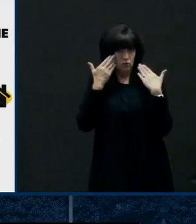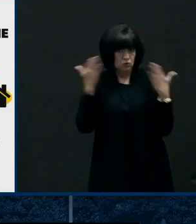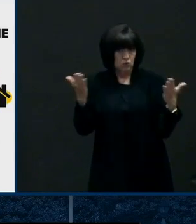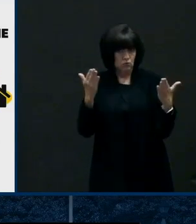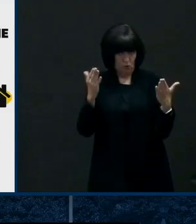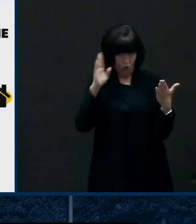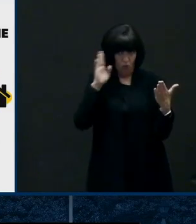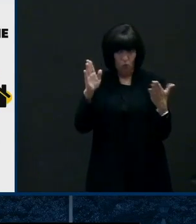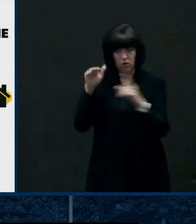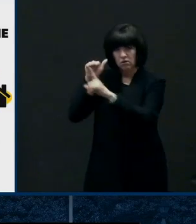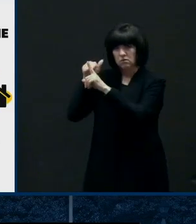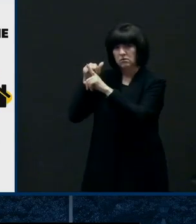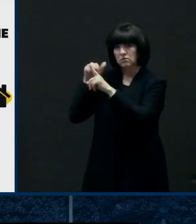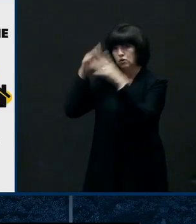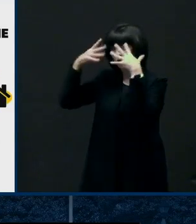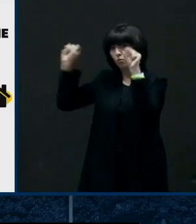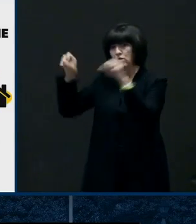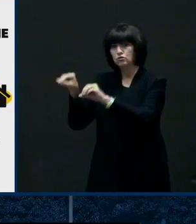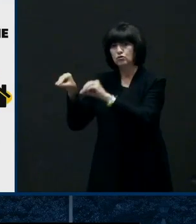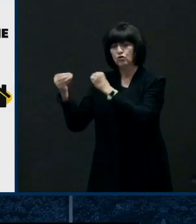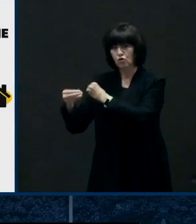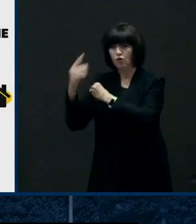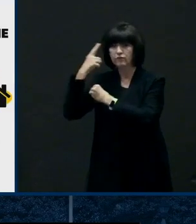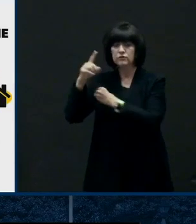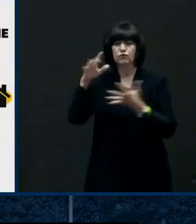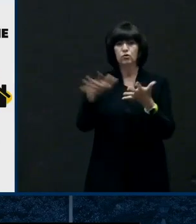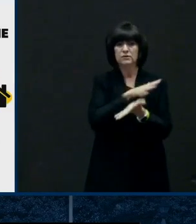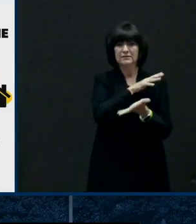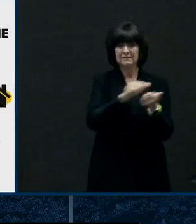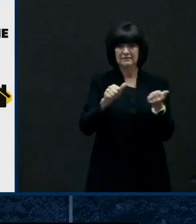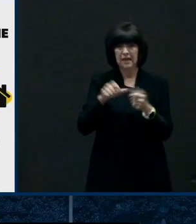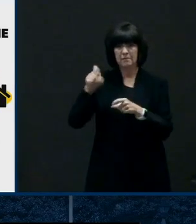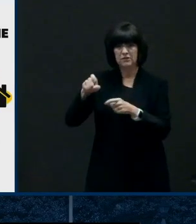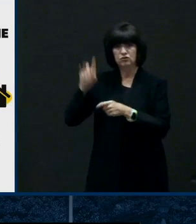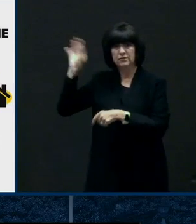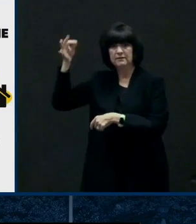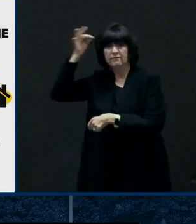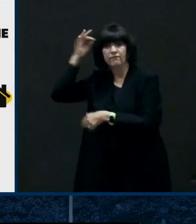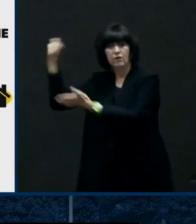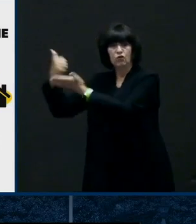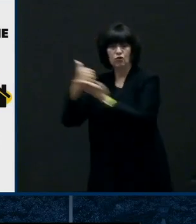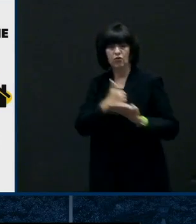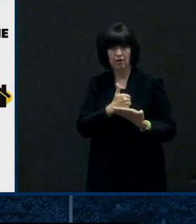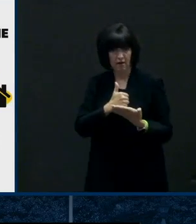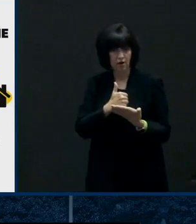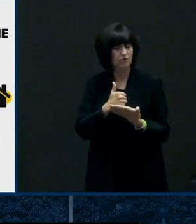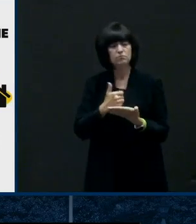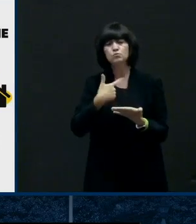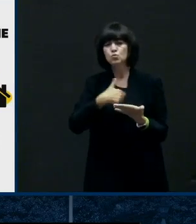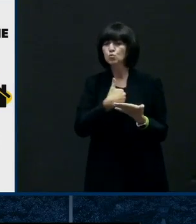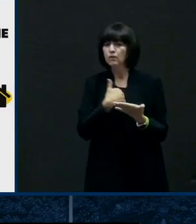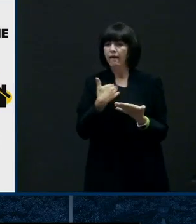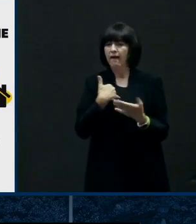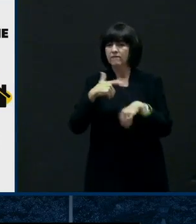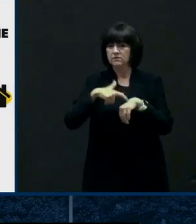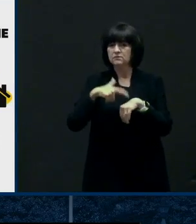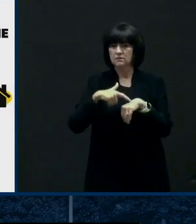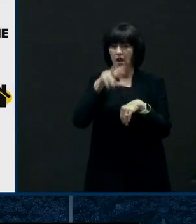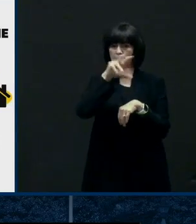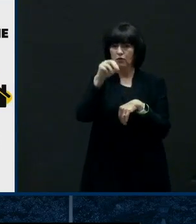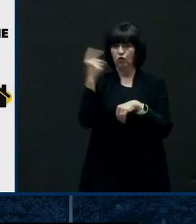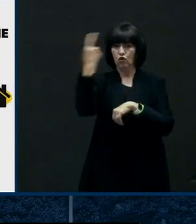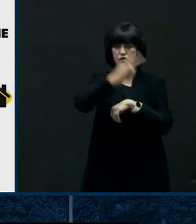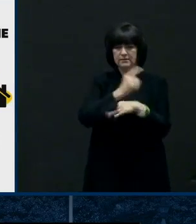doing damage assessment. We've been doing damage assessment since last Wednesday. We have 30 days from the date of the incident to request that